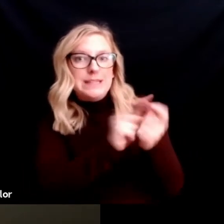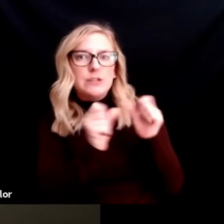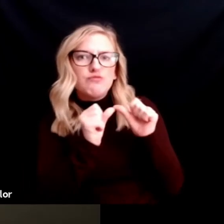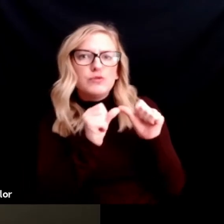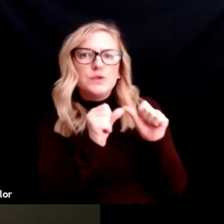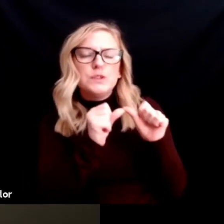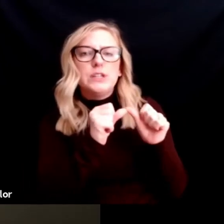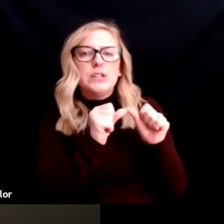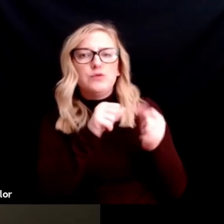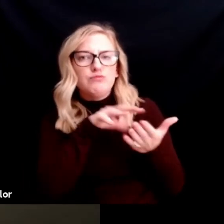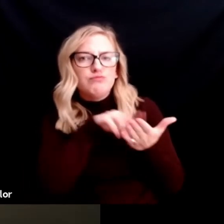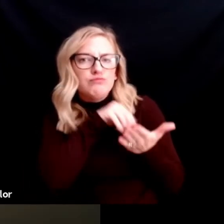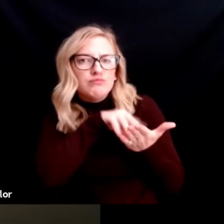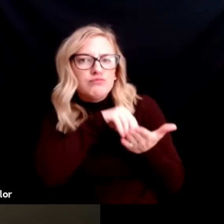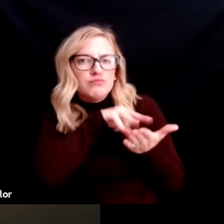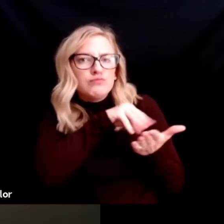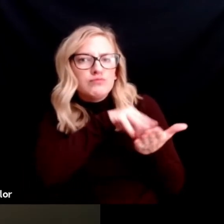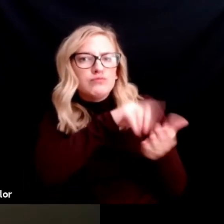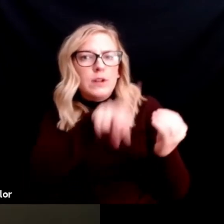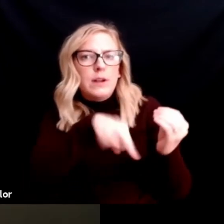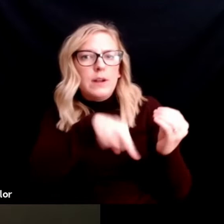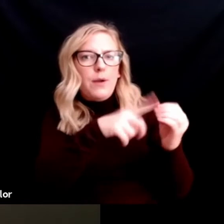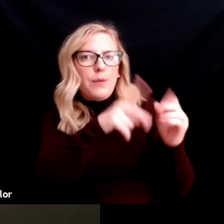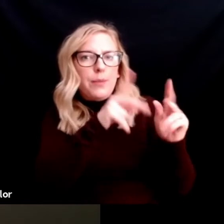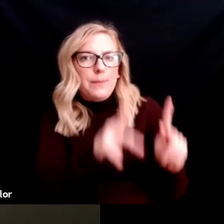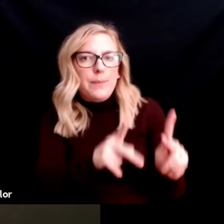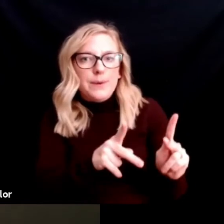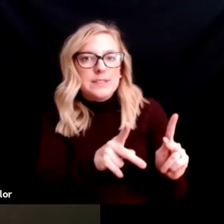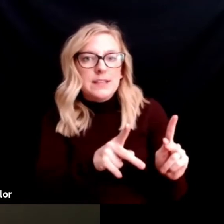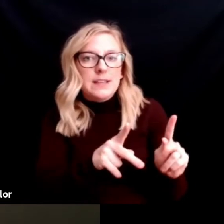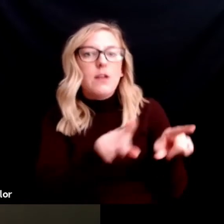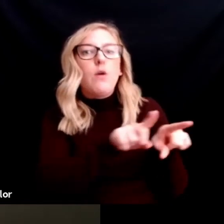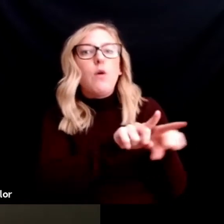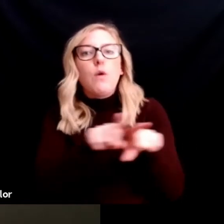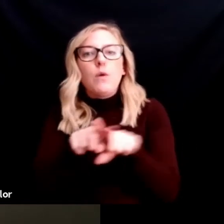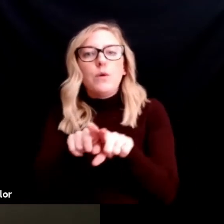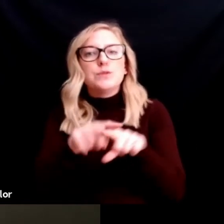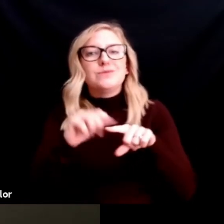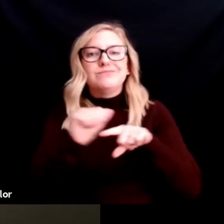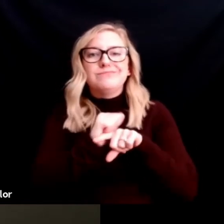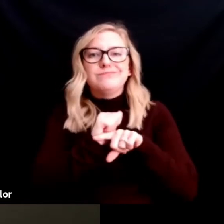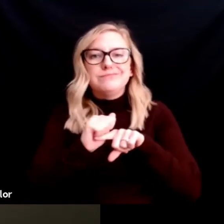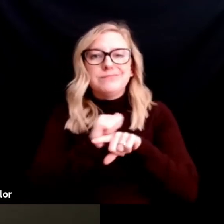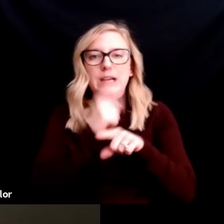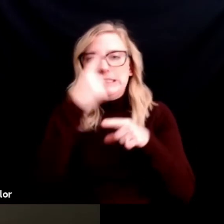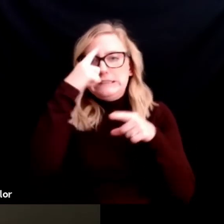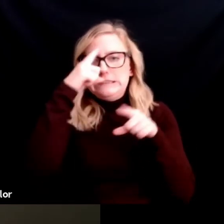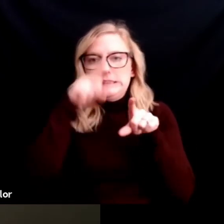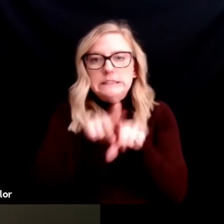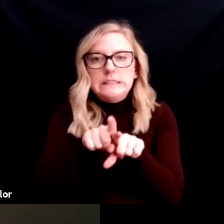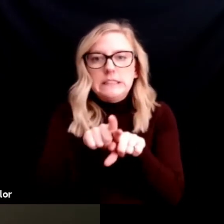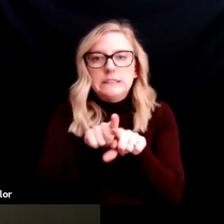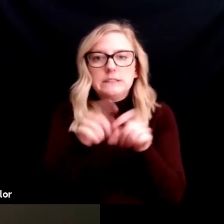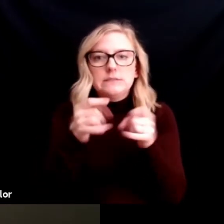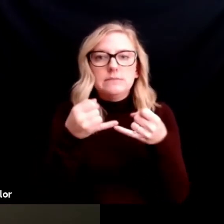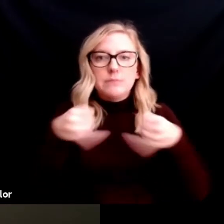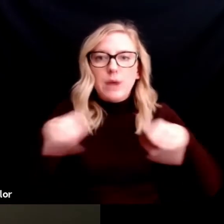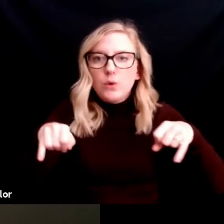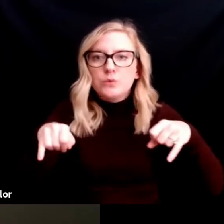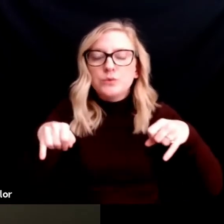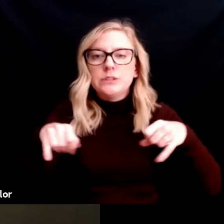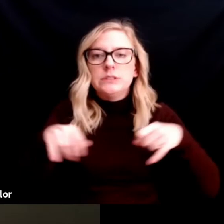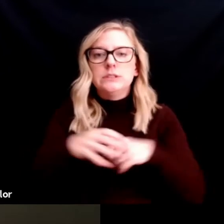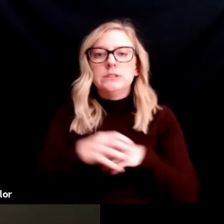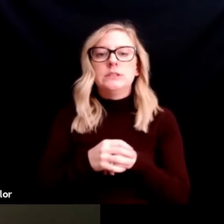And then as things continue, just really practice that consent, practice those boundaries. Another